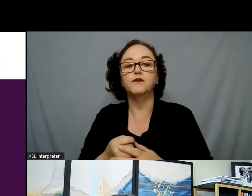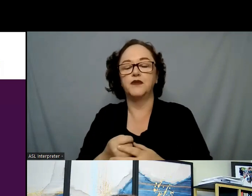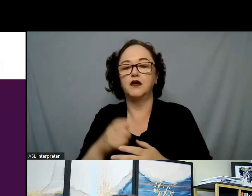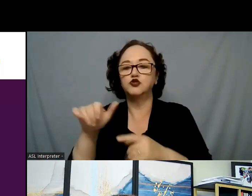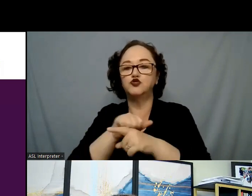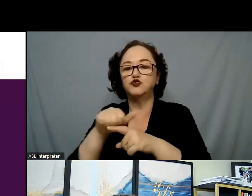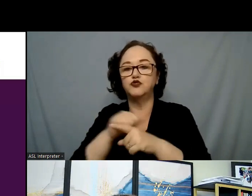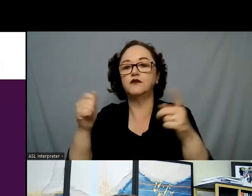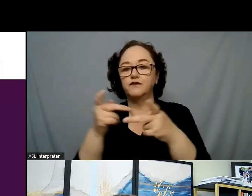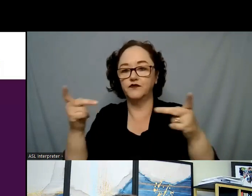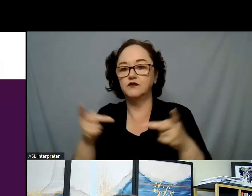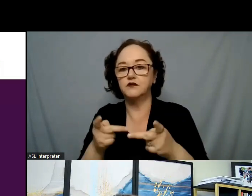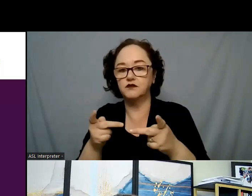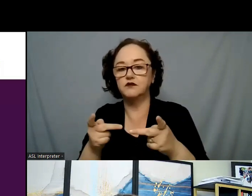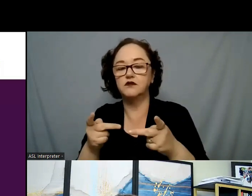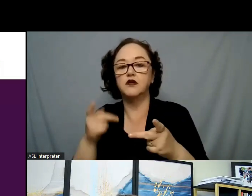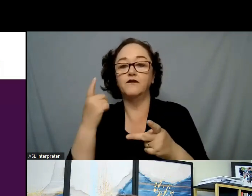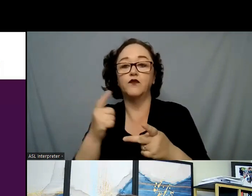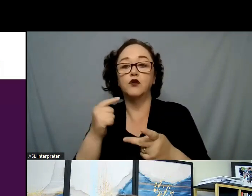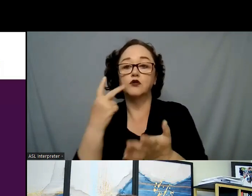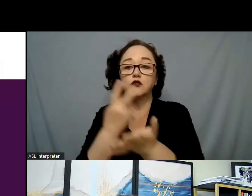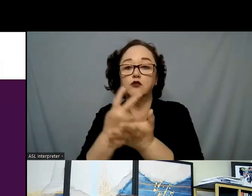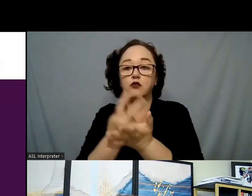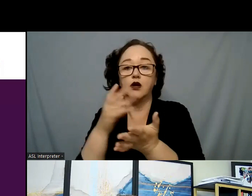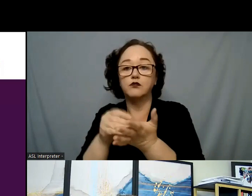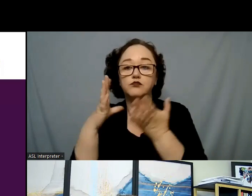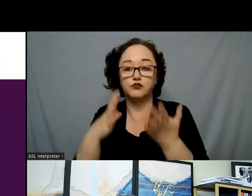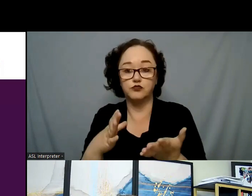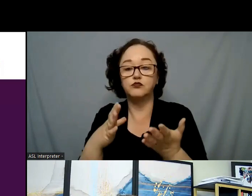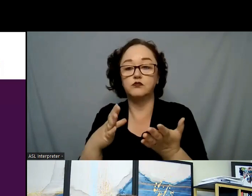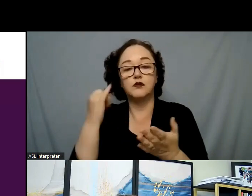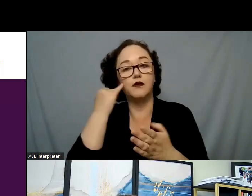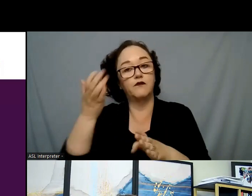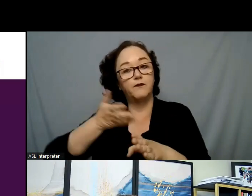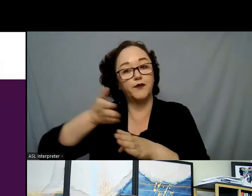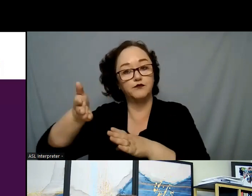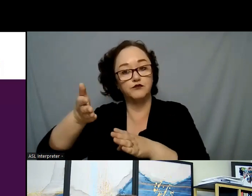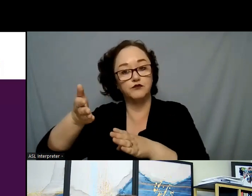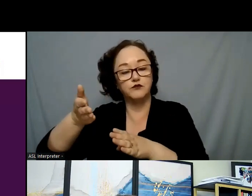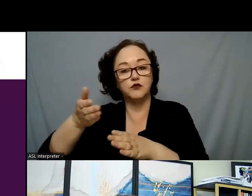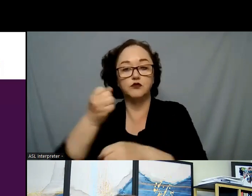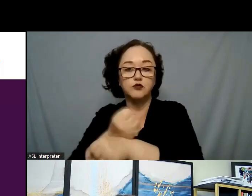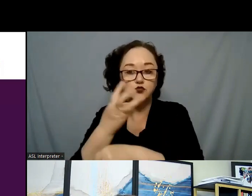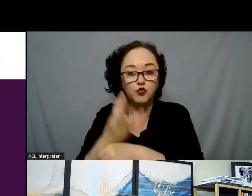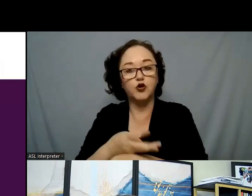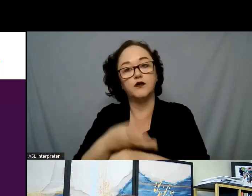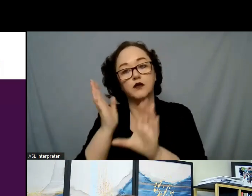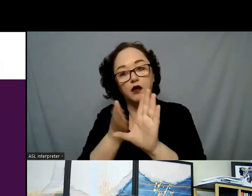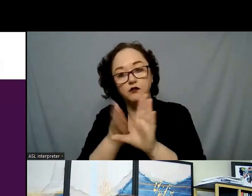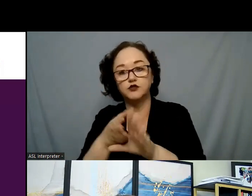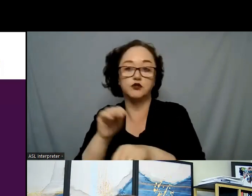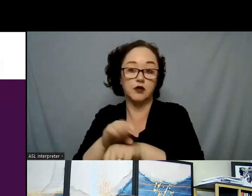facility also for our graduate students majoring in social work, psychology, and counseling.